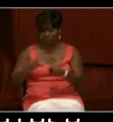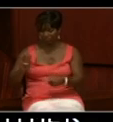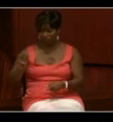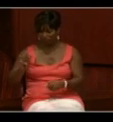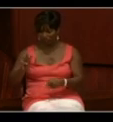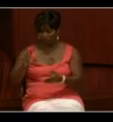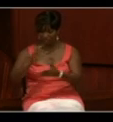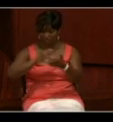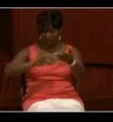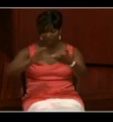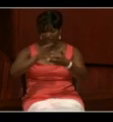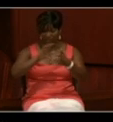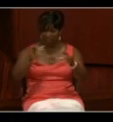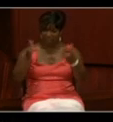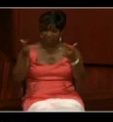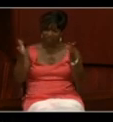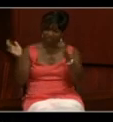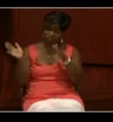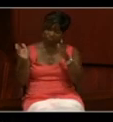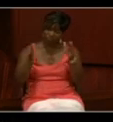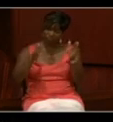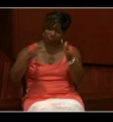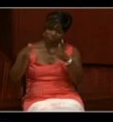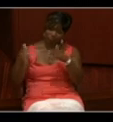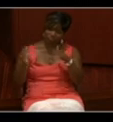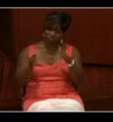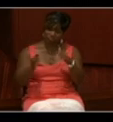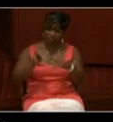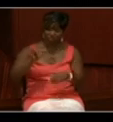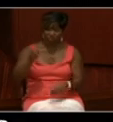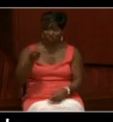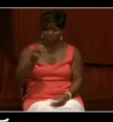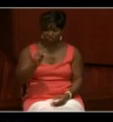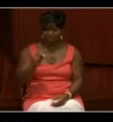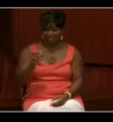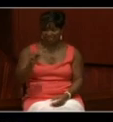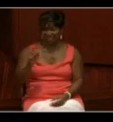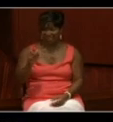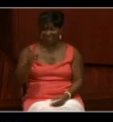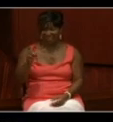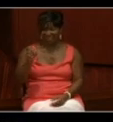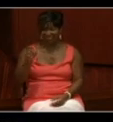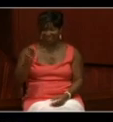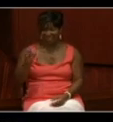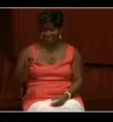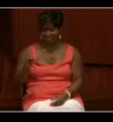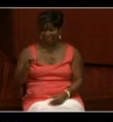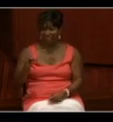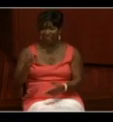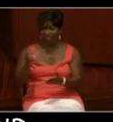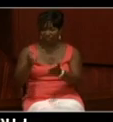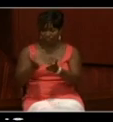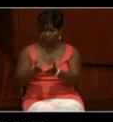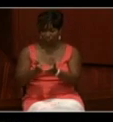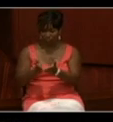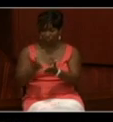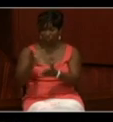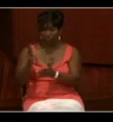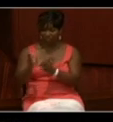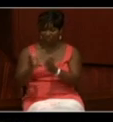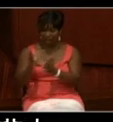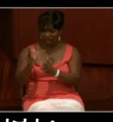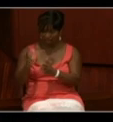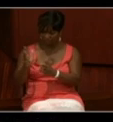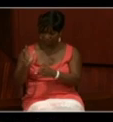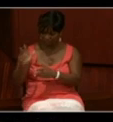airs from north and east. John C. Stevens to land troops at 3 hours 30. The Russian flag was hauled down